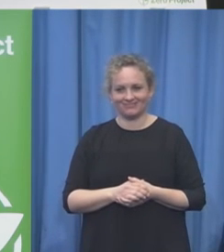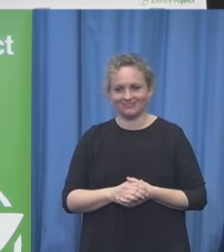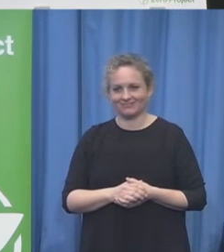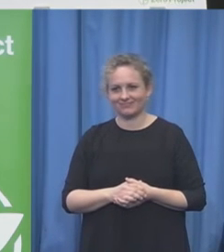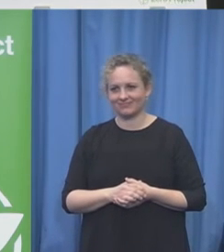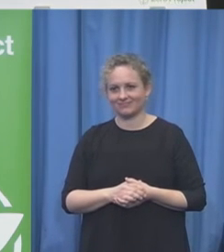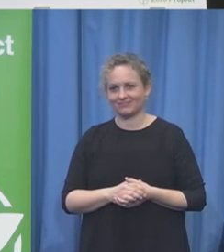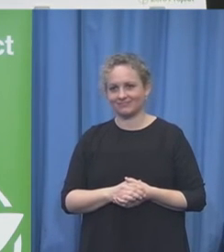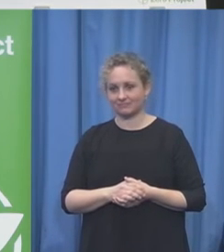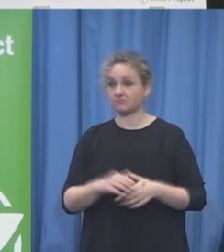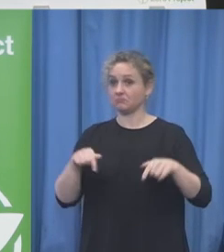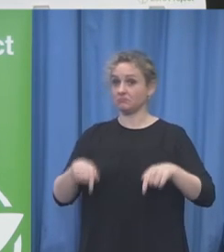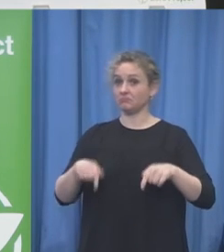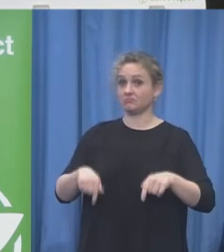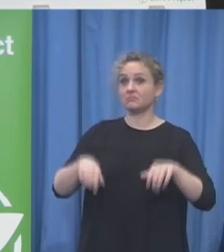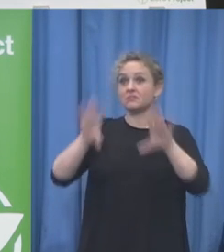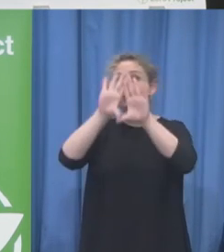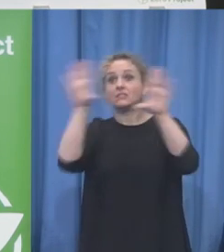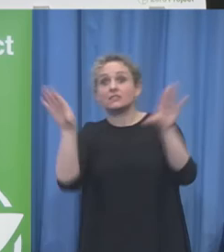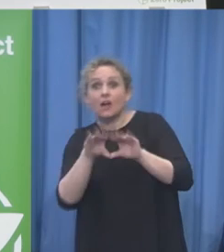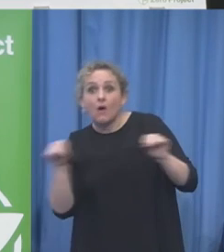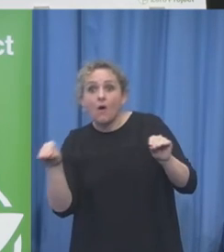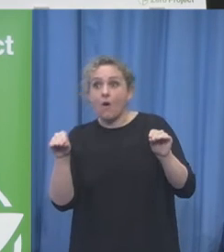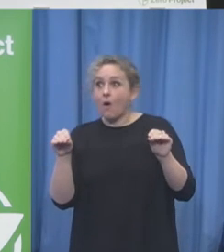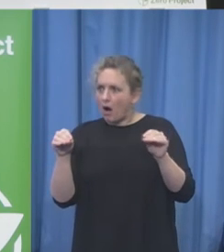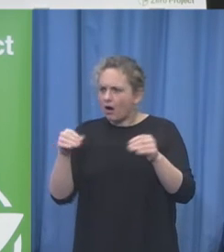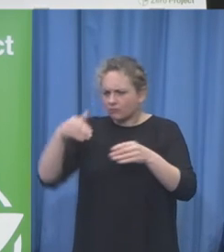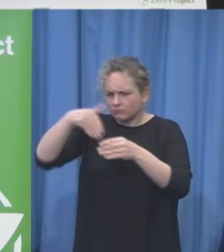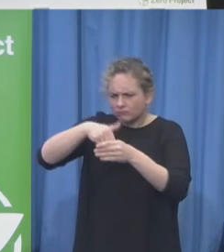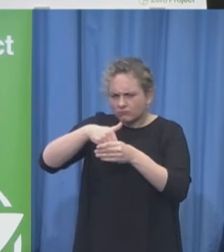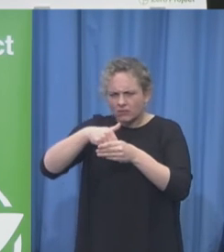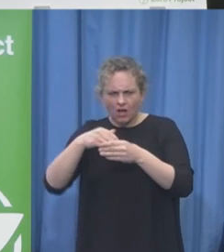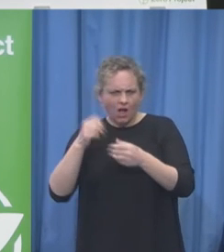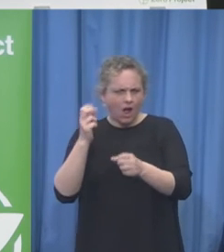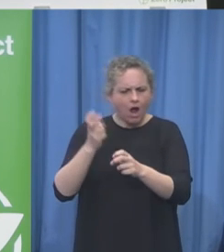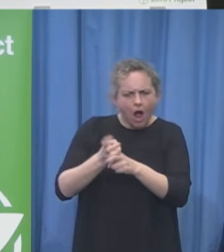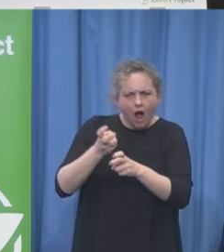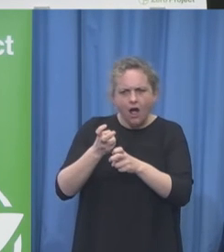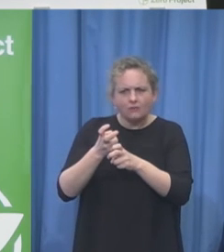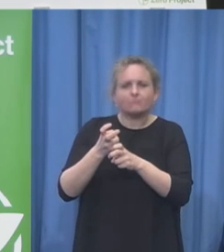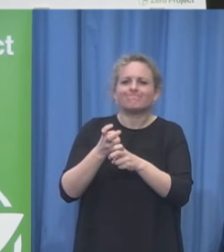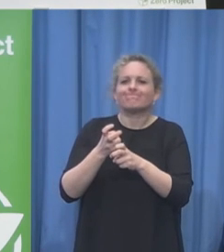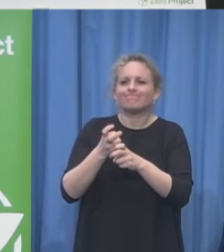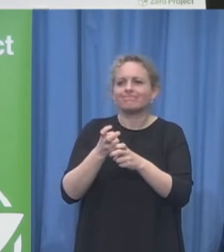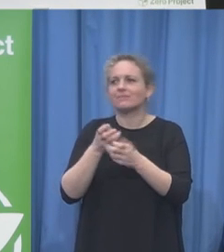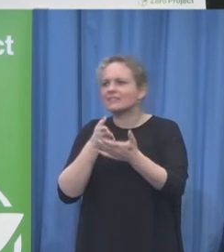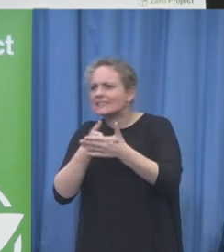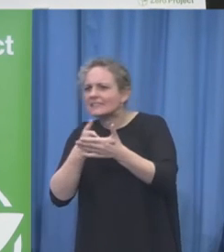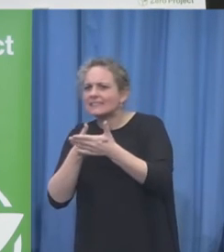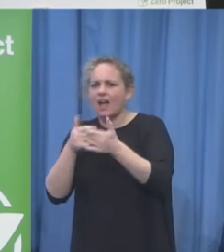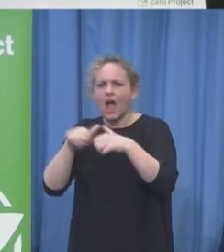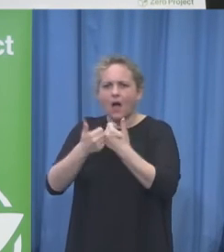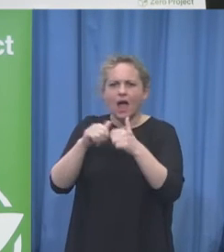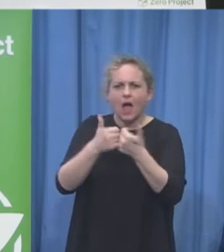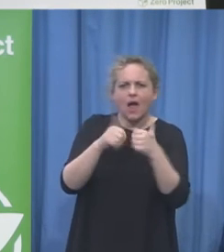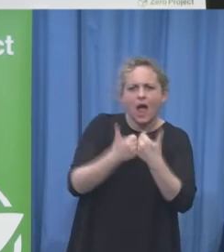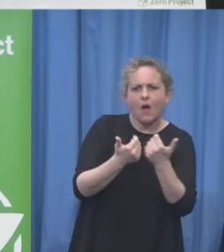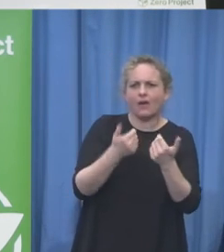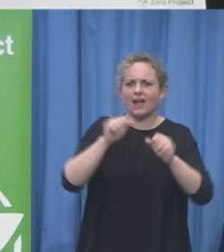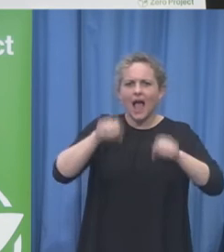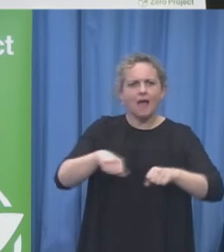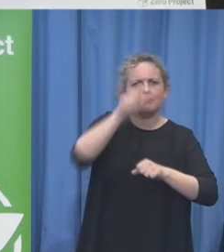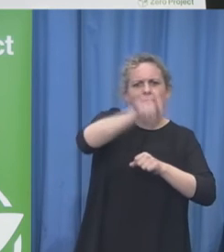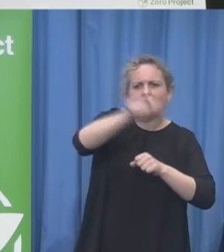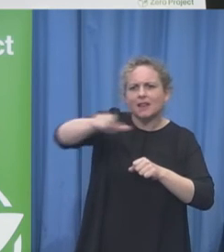it is to work for a world without barriers for persons with disabilities I should like to